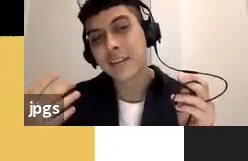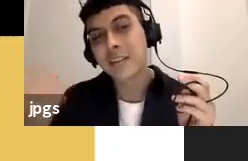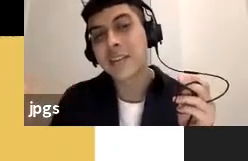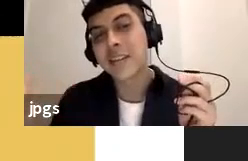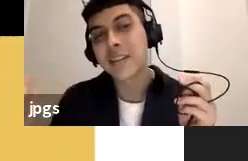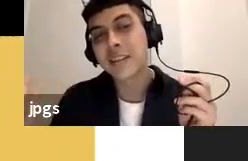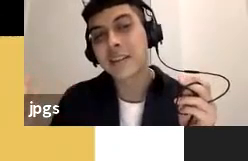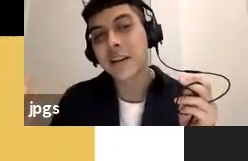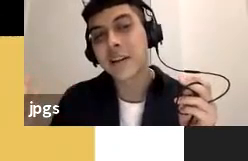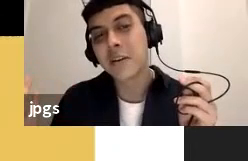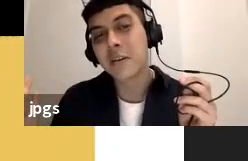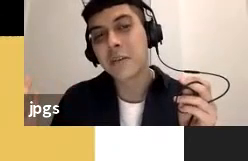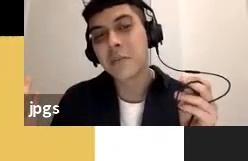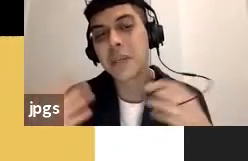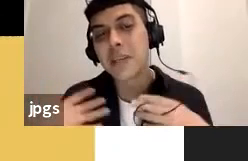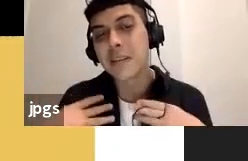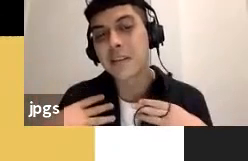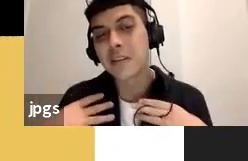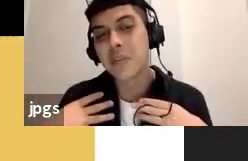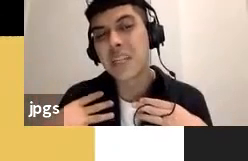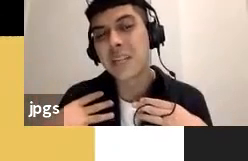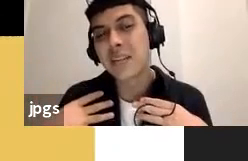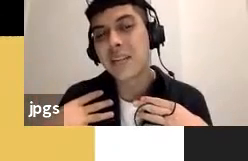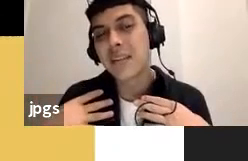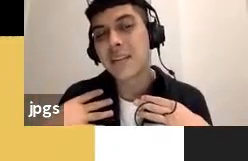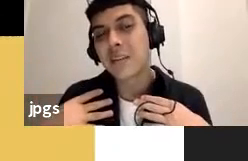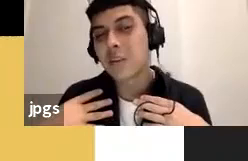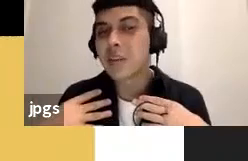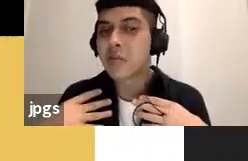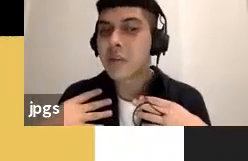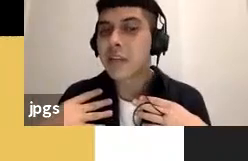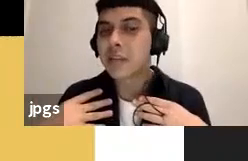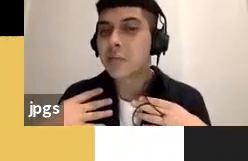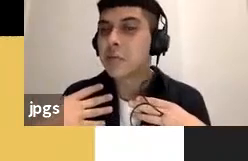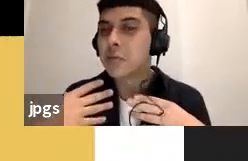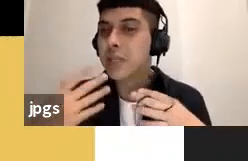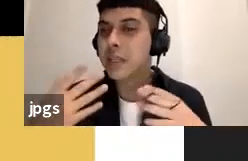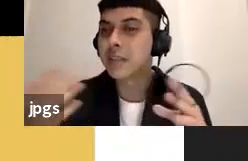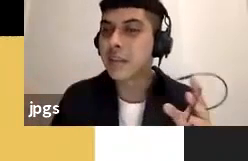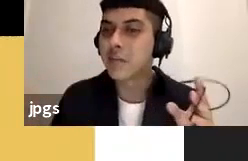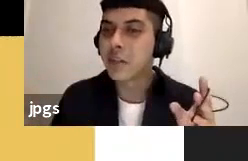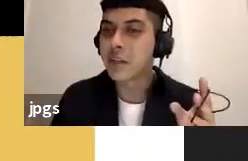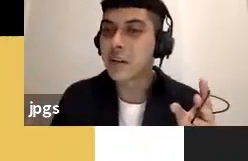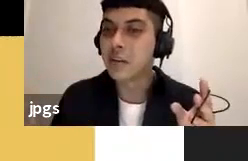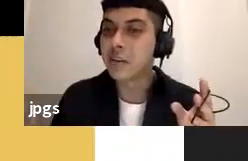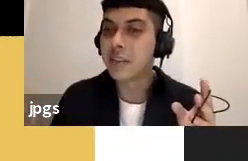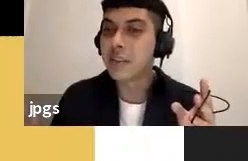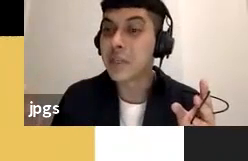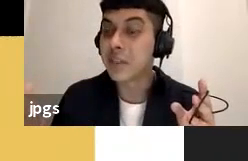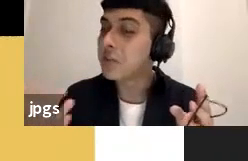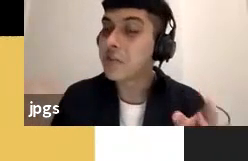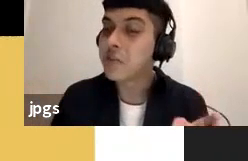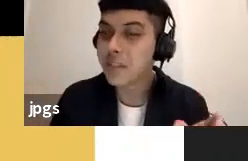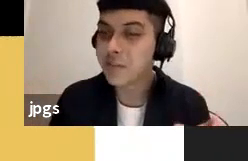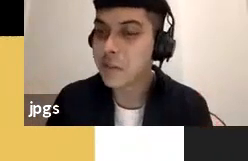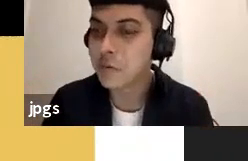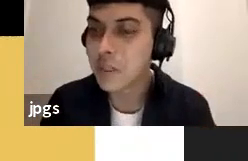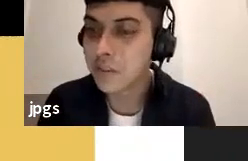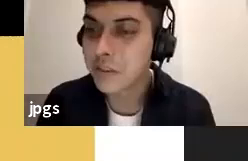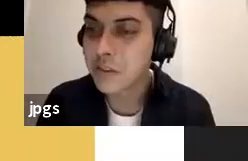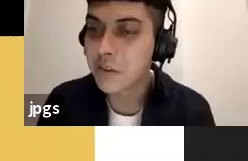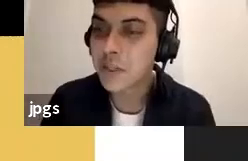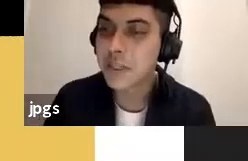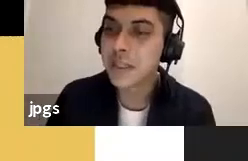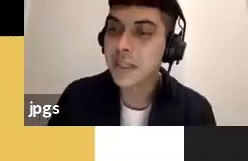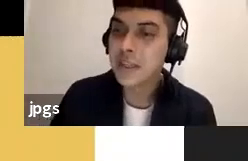understanding of how he as a colombia not only relate to the latin american continent but also relate very